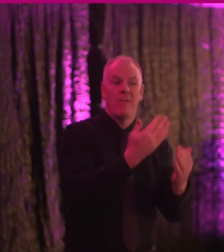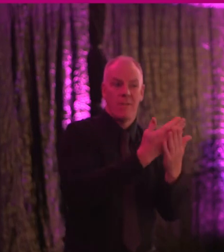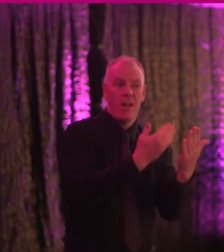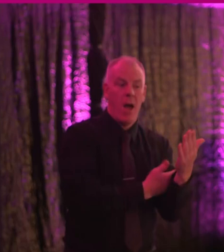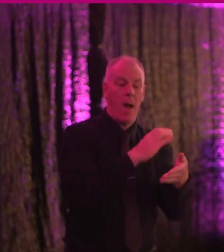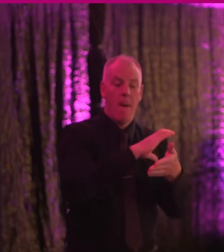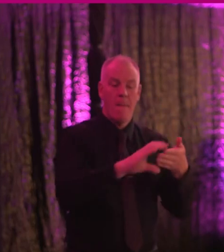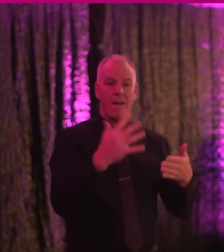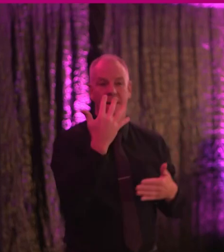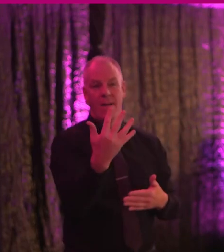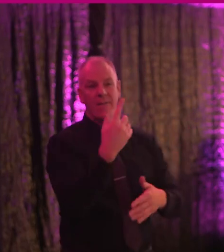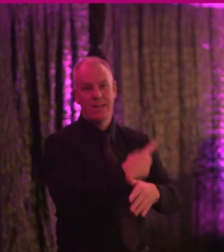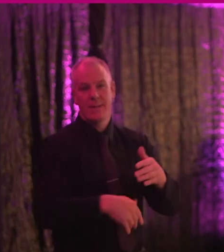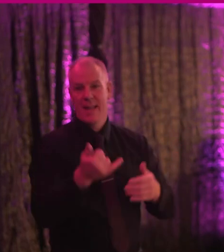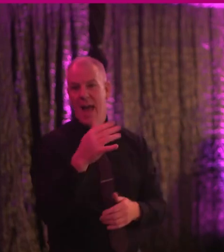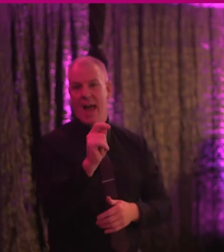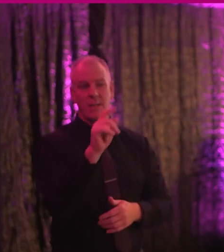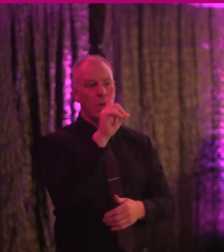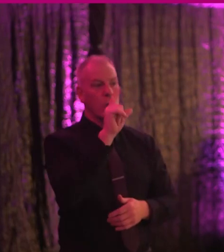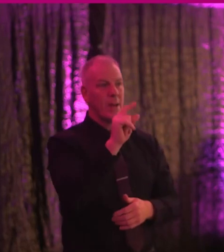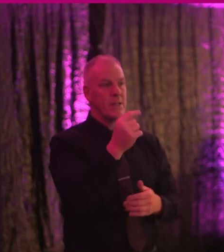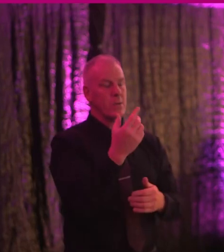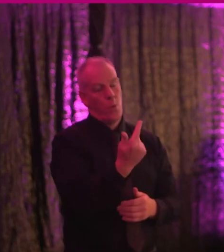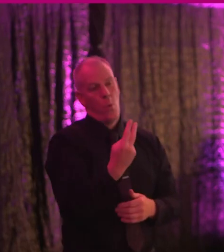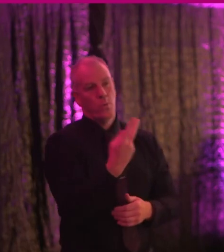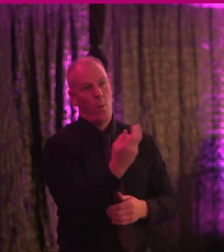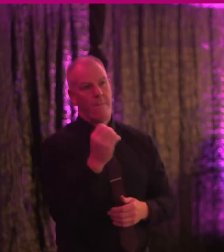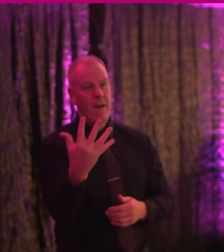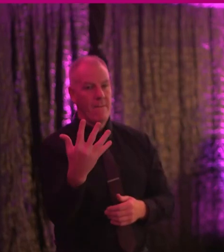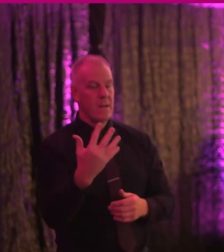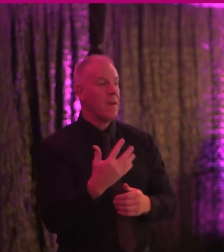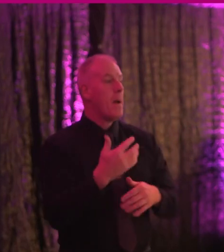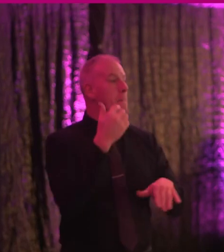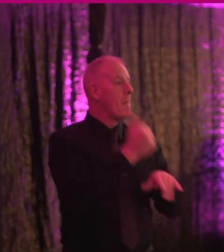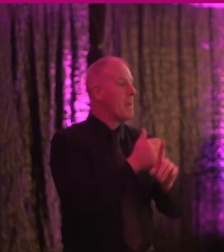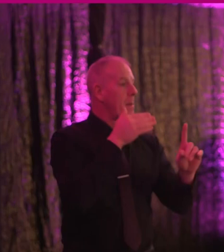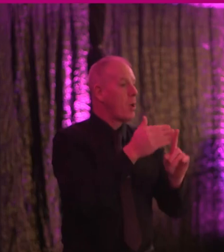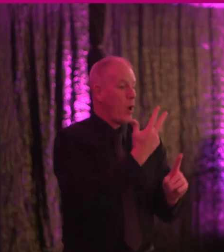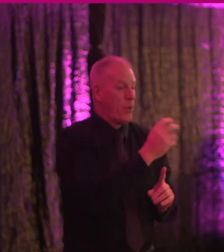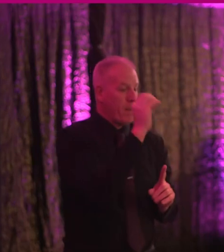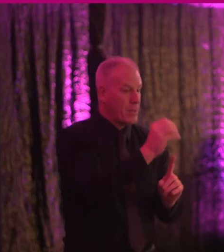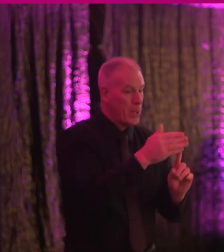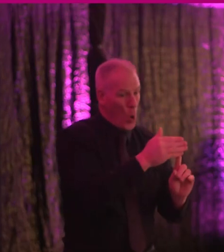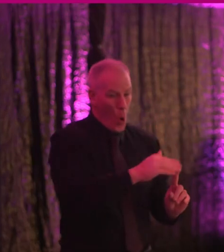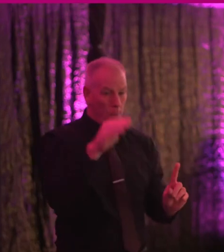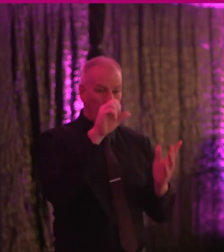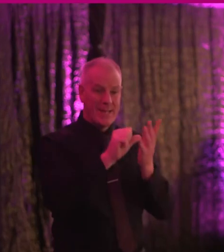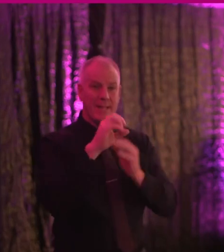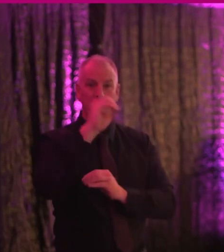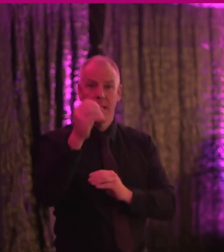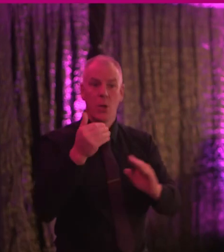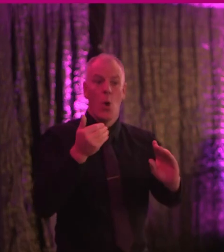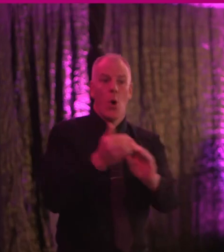in Part 5 of the Disability Act 2005 from a minimum target of 3% to 6% by